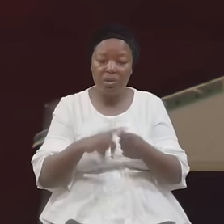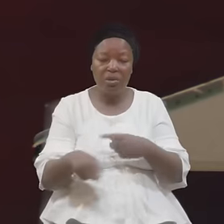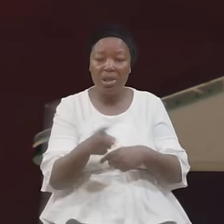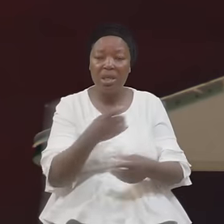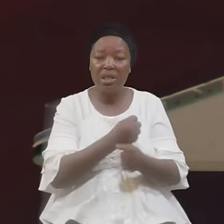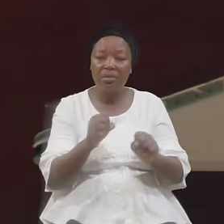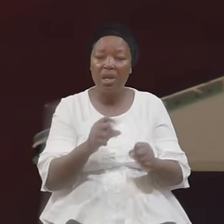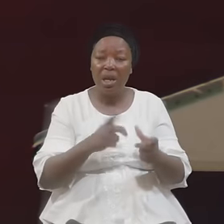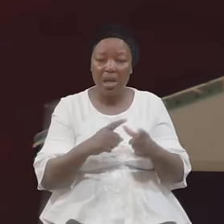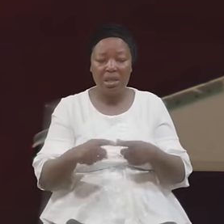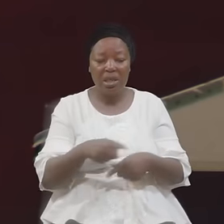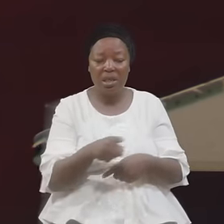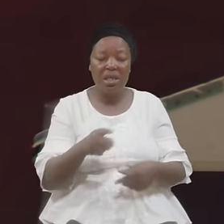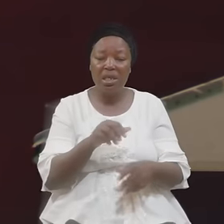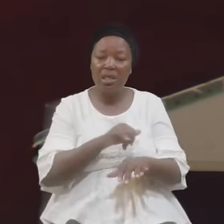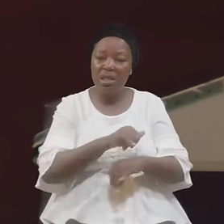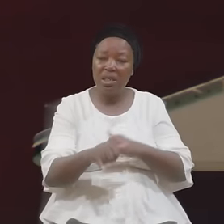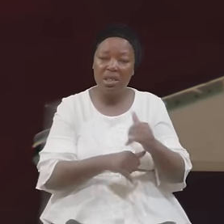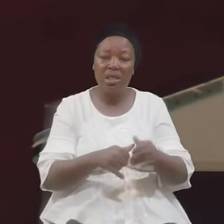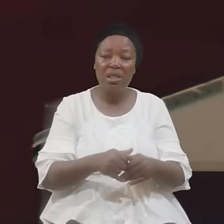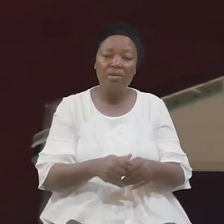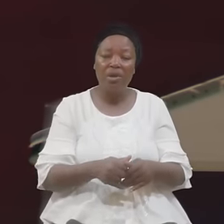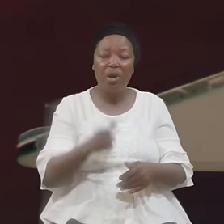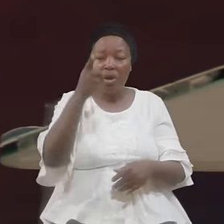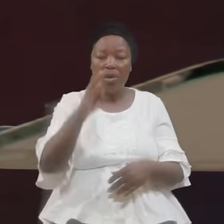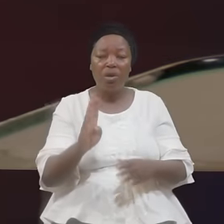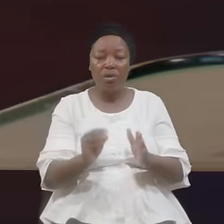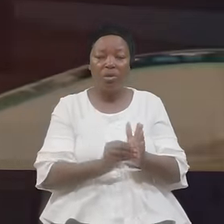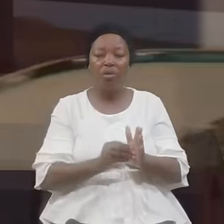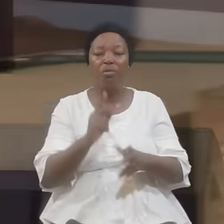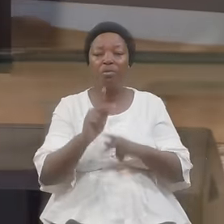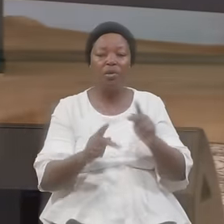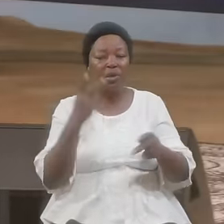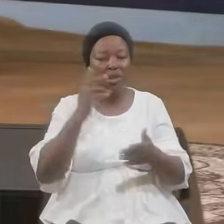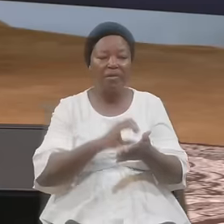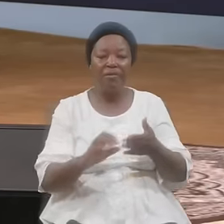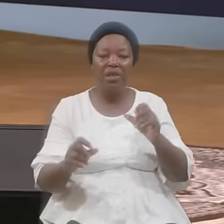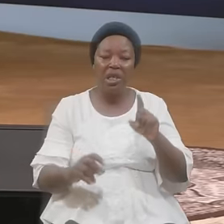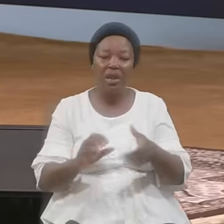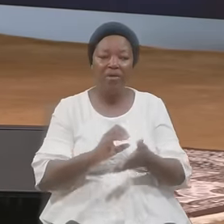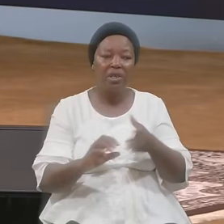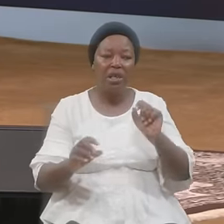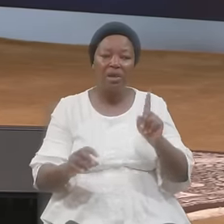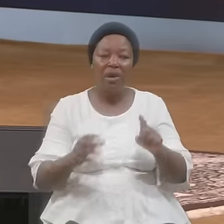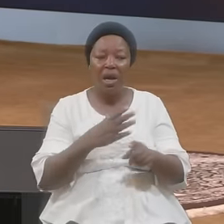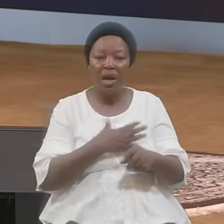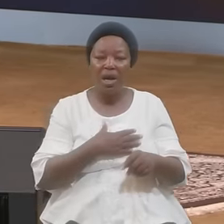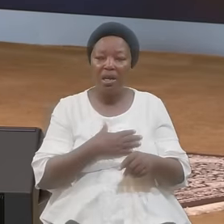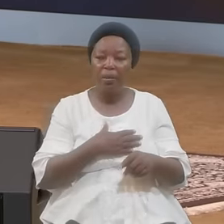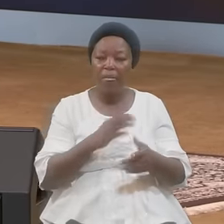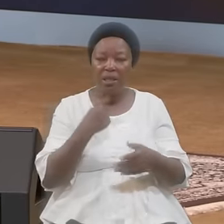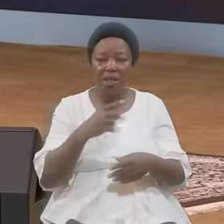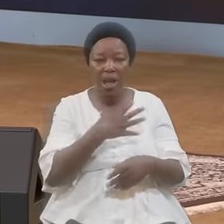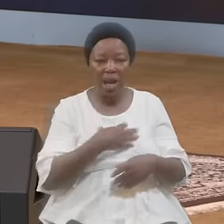And They Deceive Godly People Look At Verse 11 In Verse 11 It Says